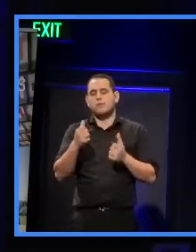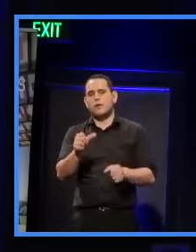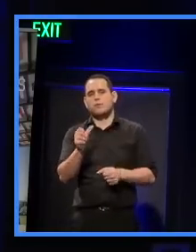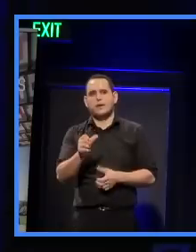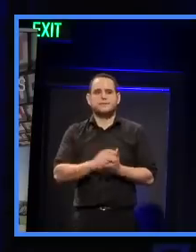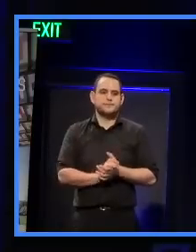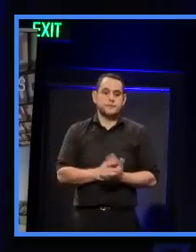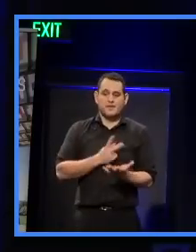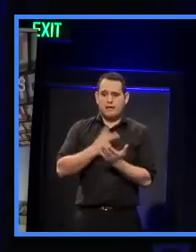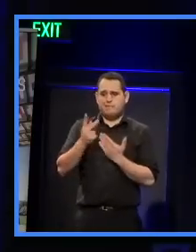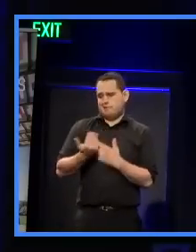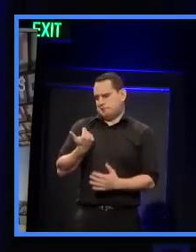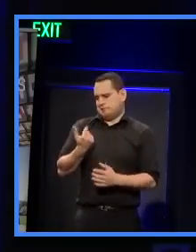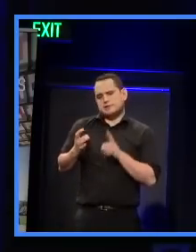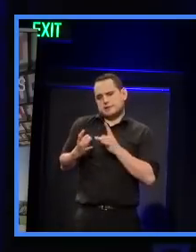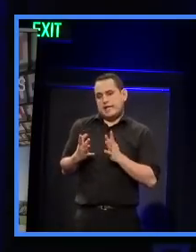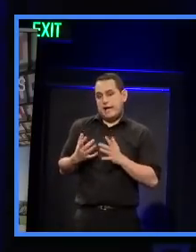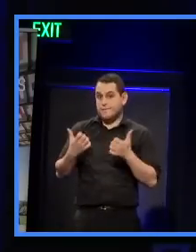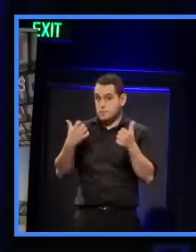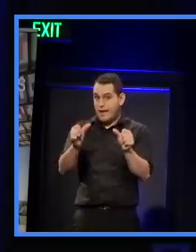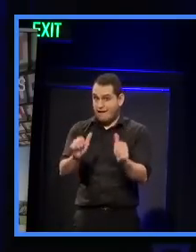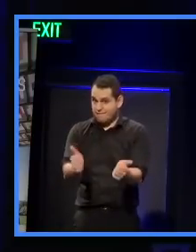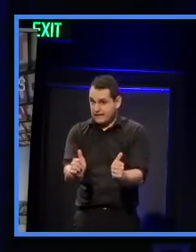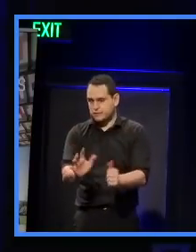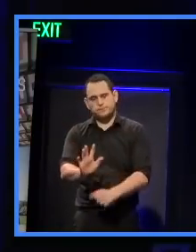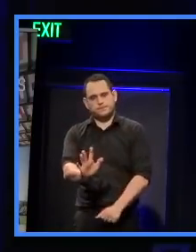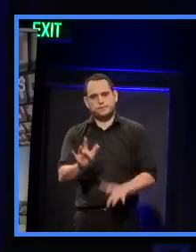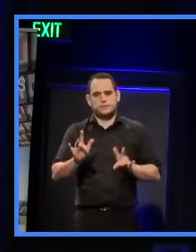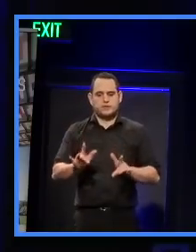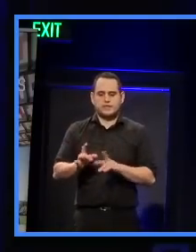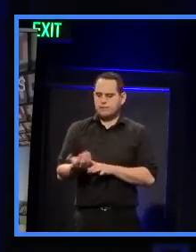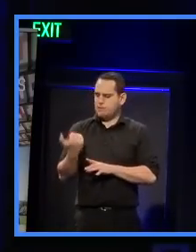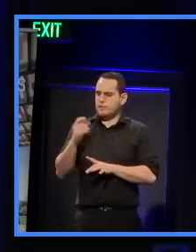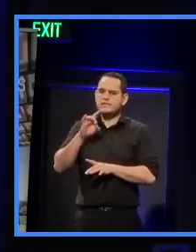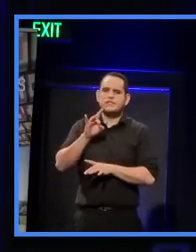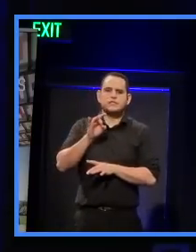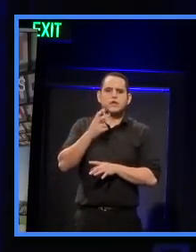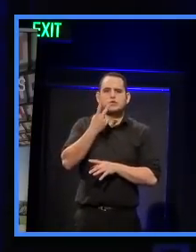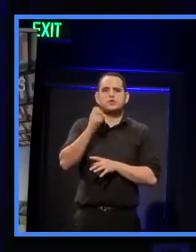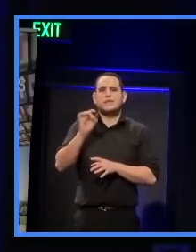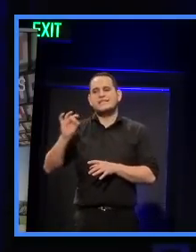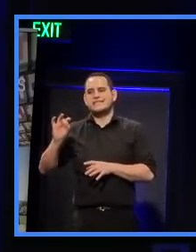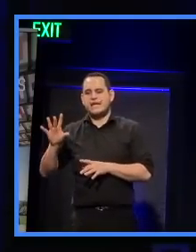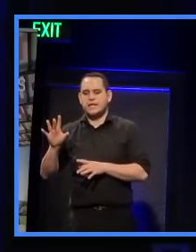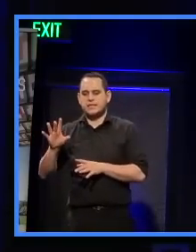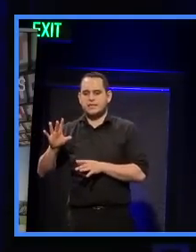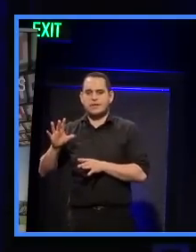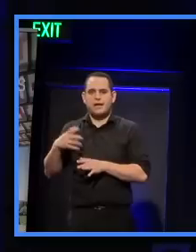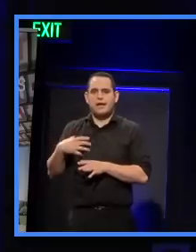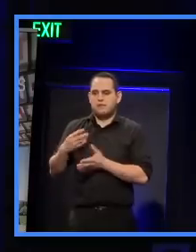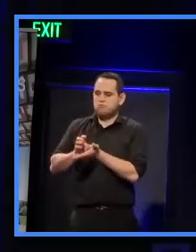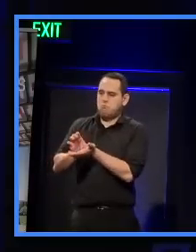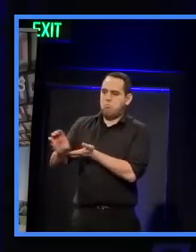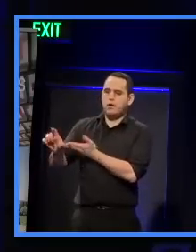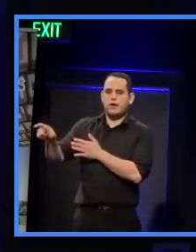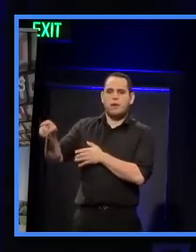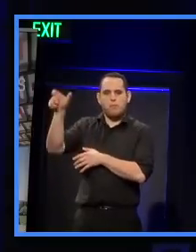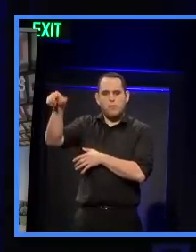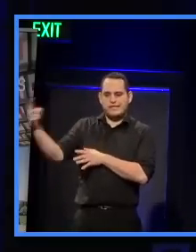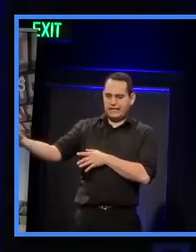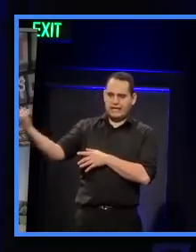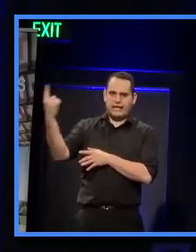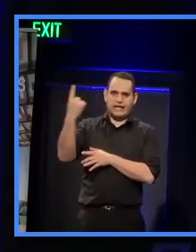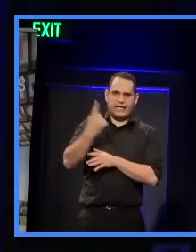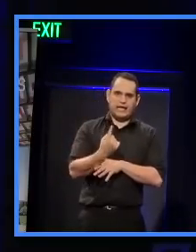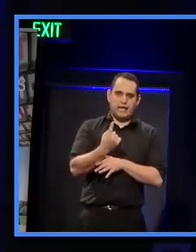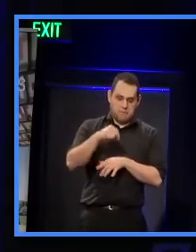underway, not completed. In 2010, I commissioned Jan Gell from Copenhagen to come to